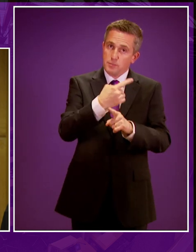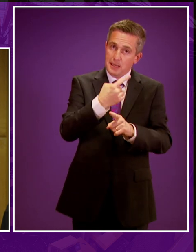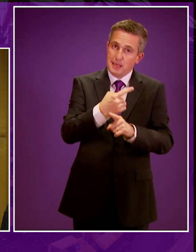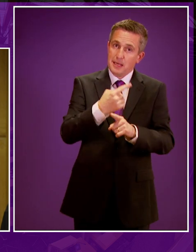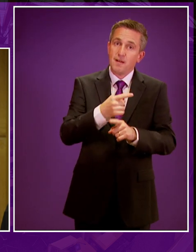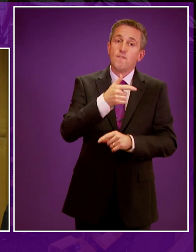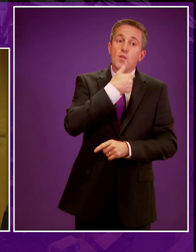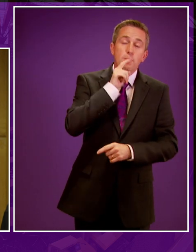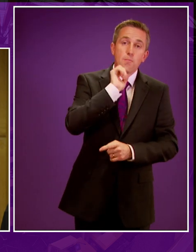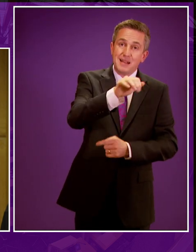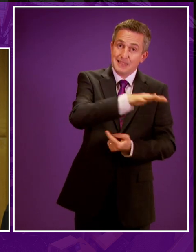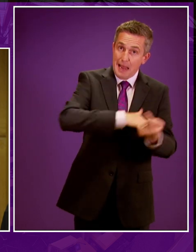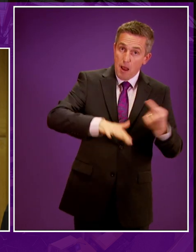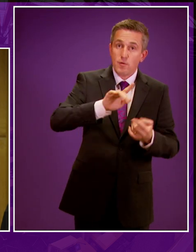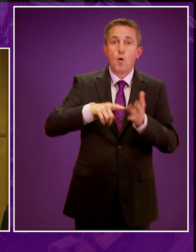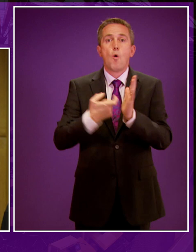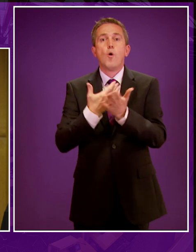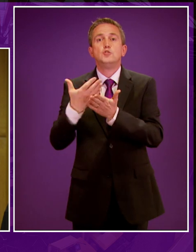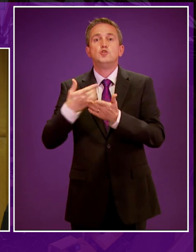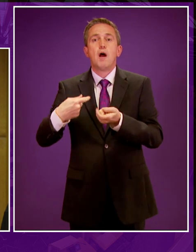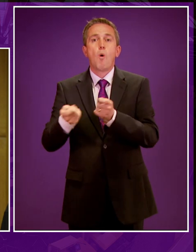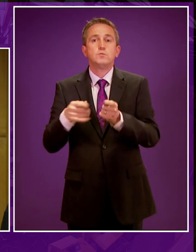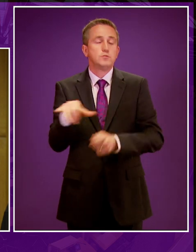on behalf of his constituents or shareholders?